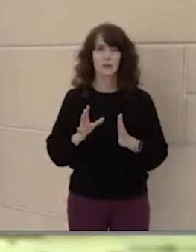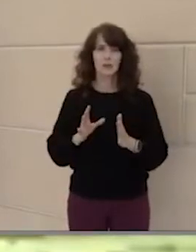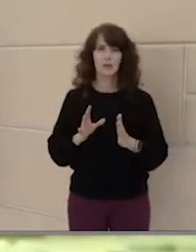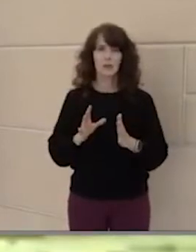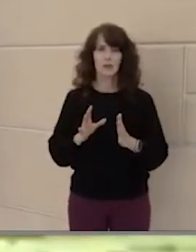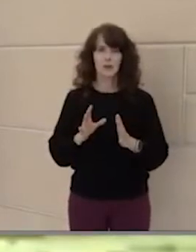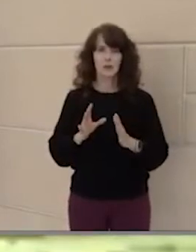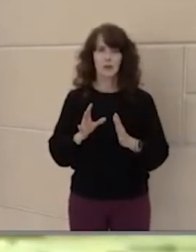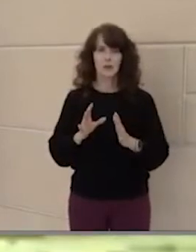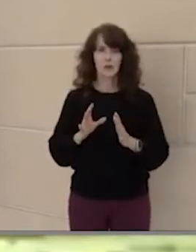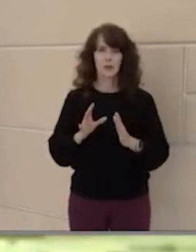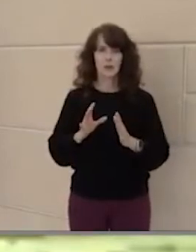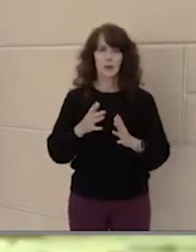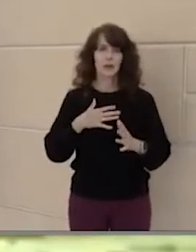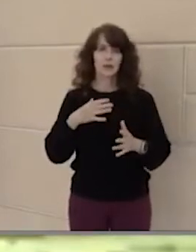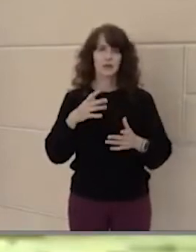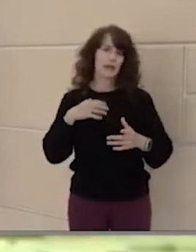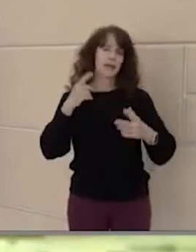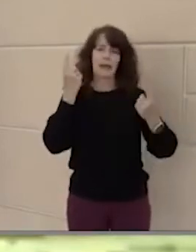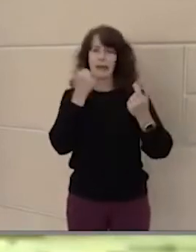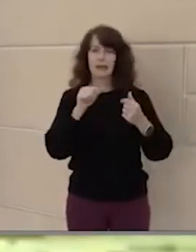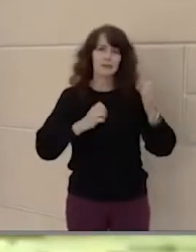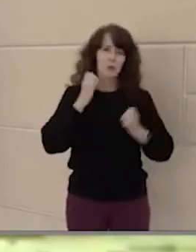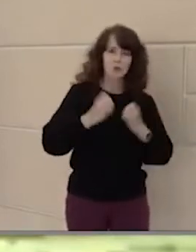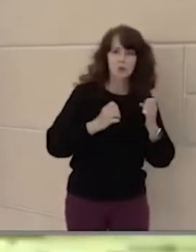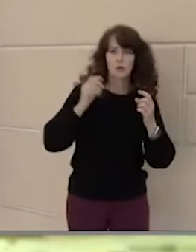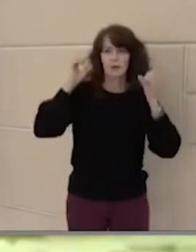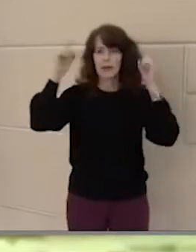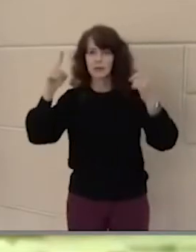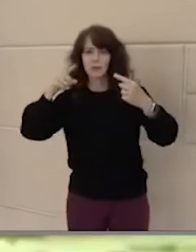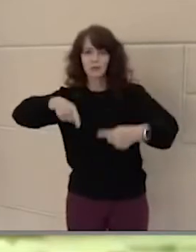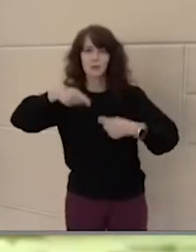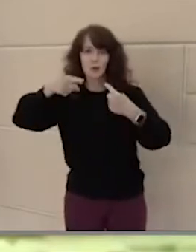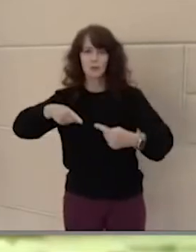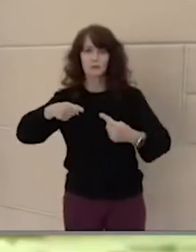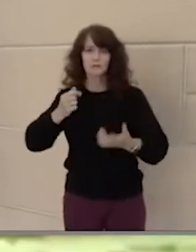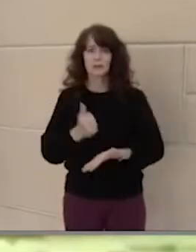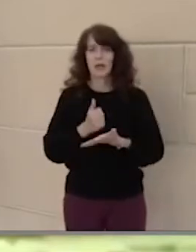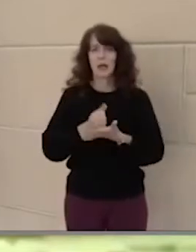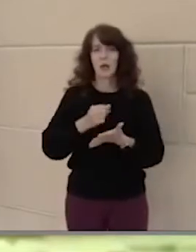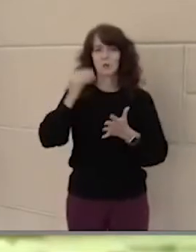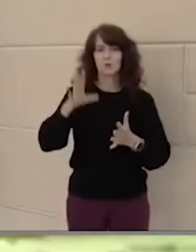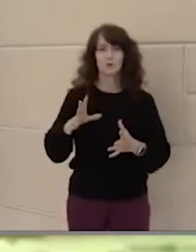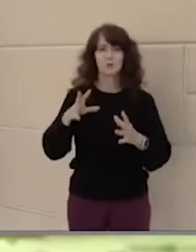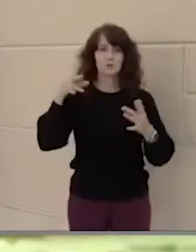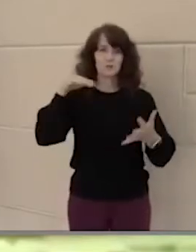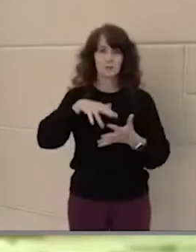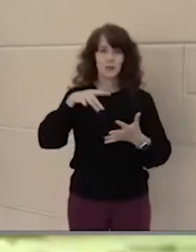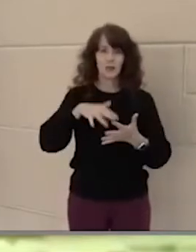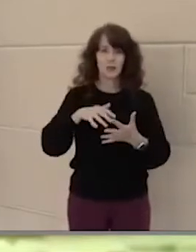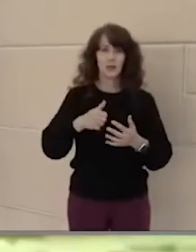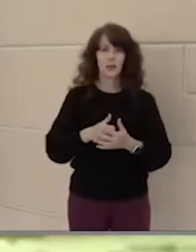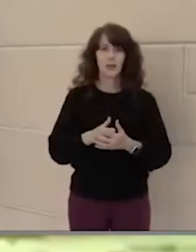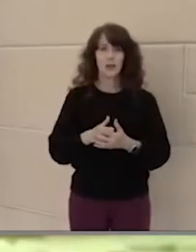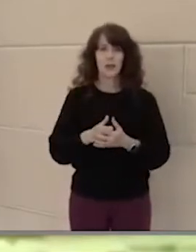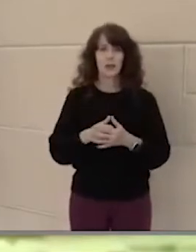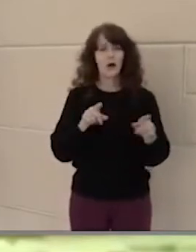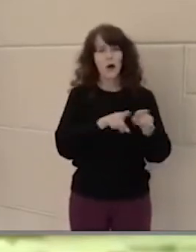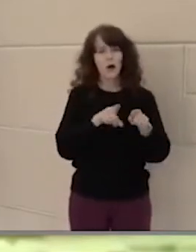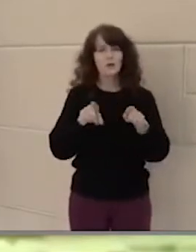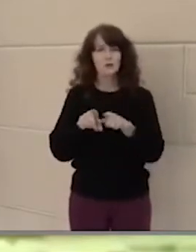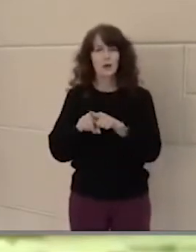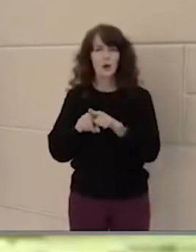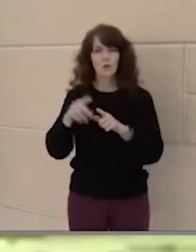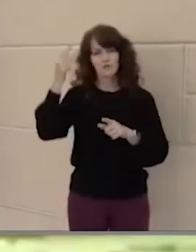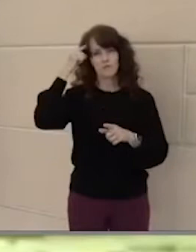either mental or educational struggles. We recruited peer tutors to help students study in whatever class they may need help with, as well as peer